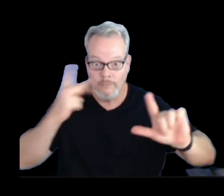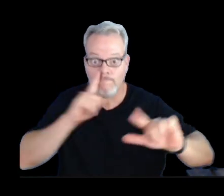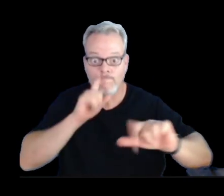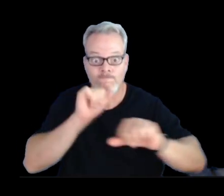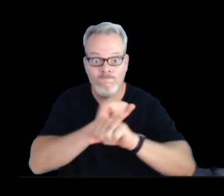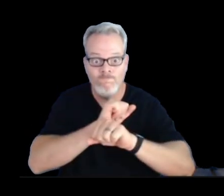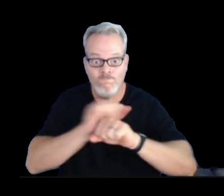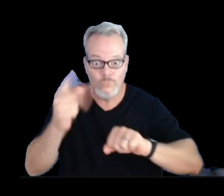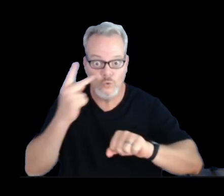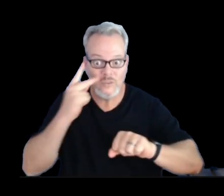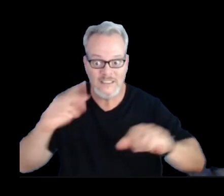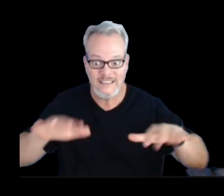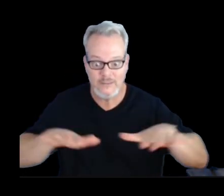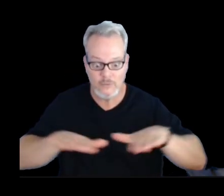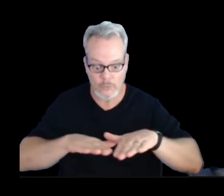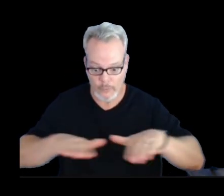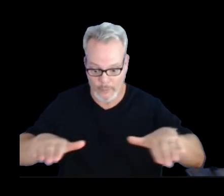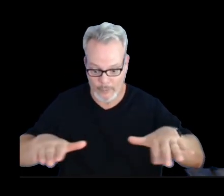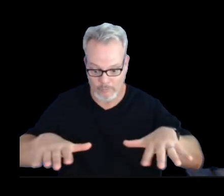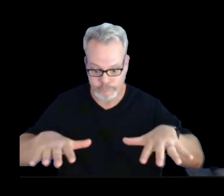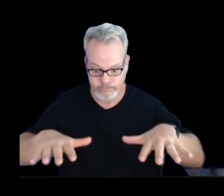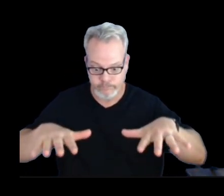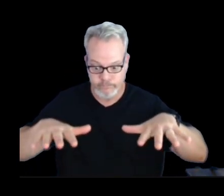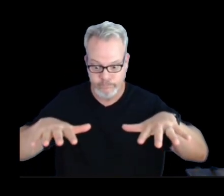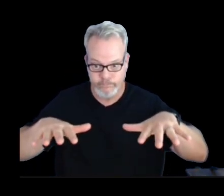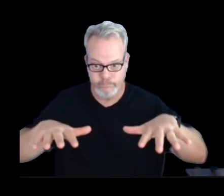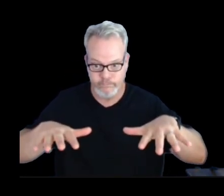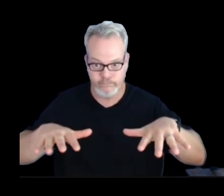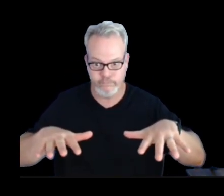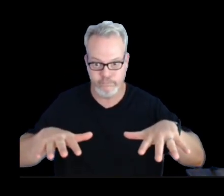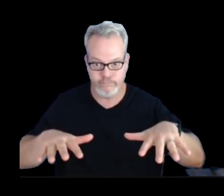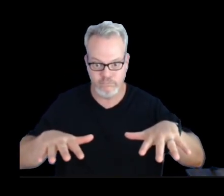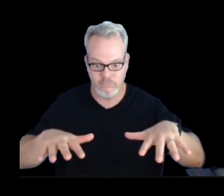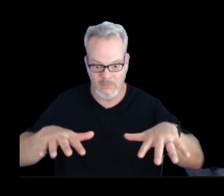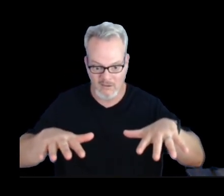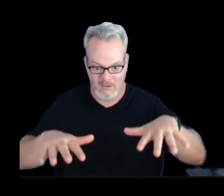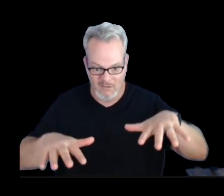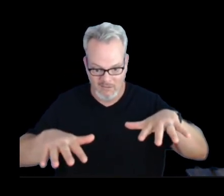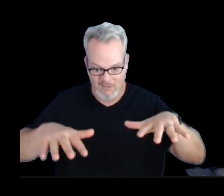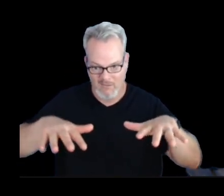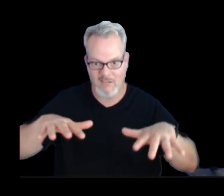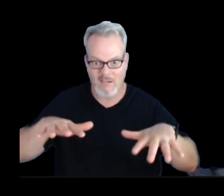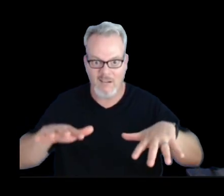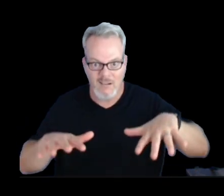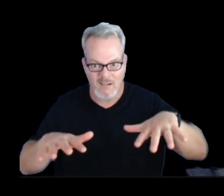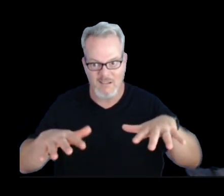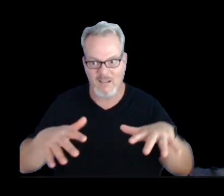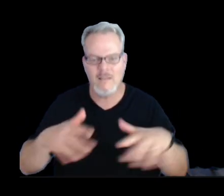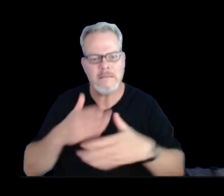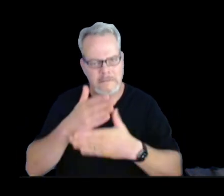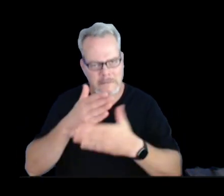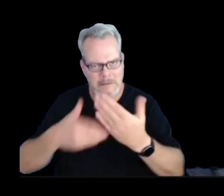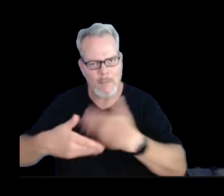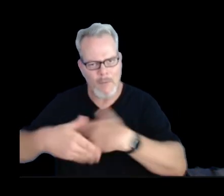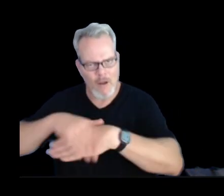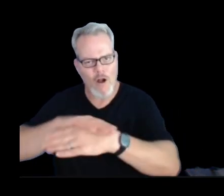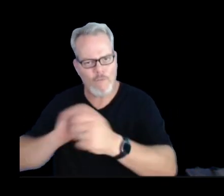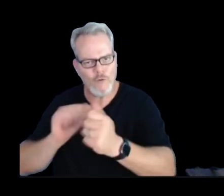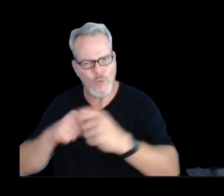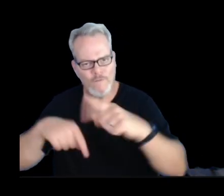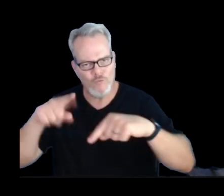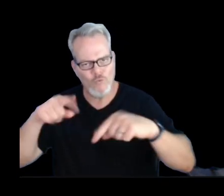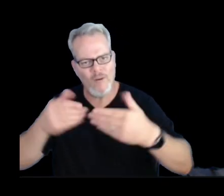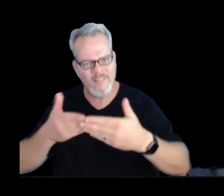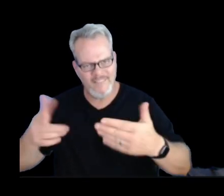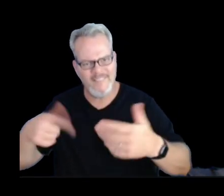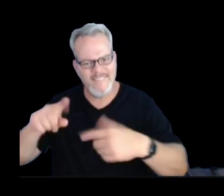crusts of the crater floor not being covered by flows, which there are some around, but these areas not